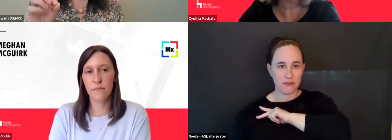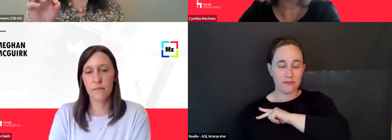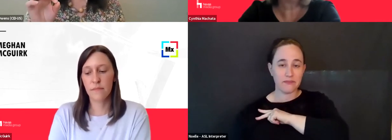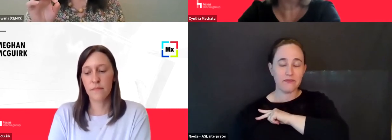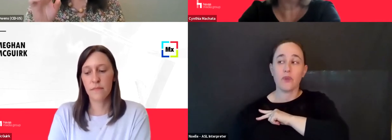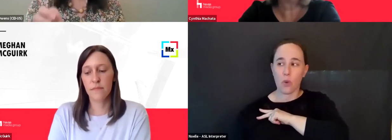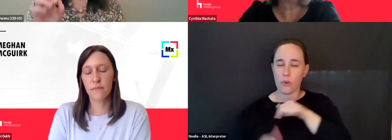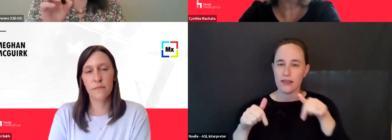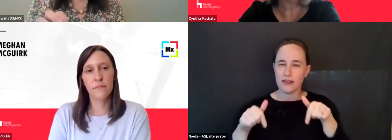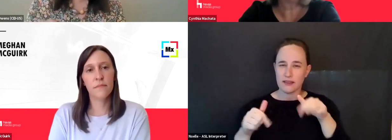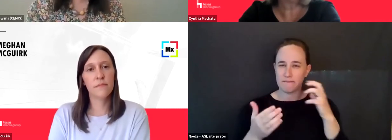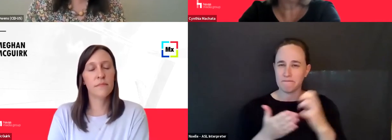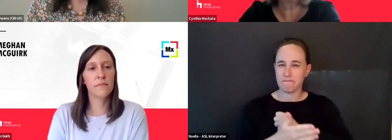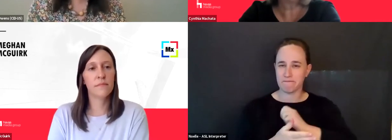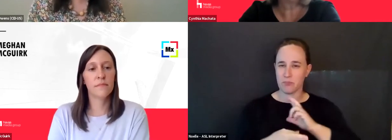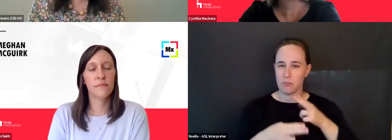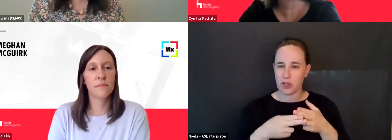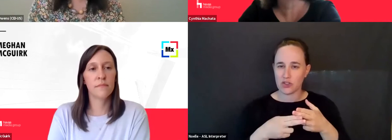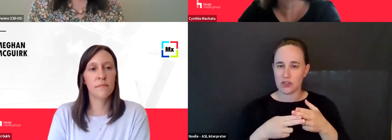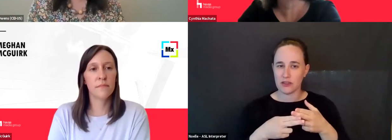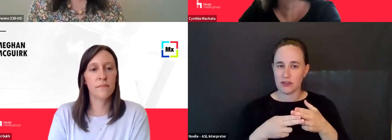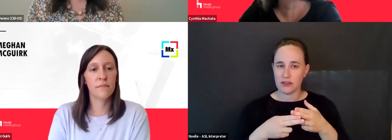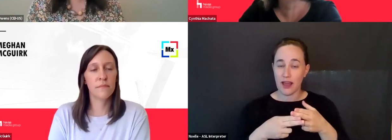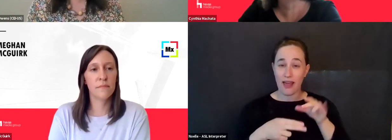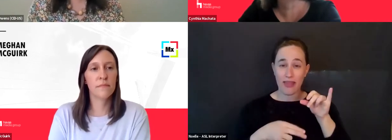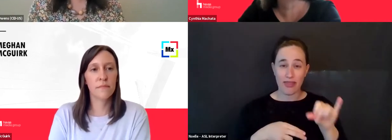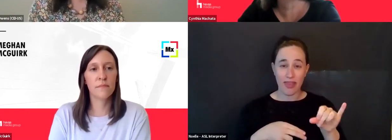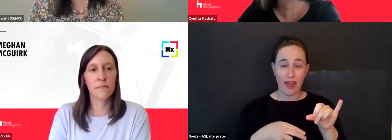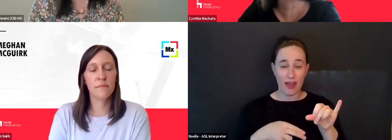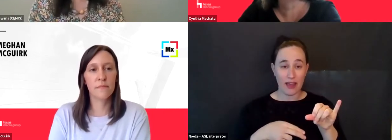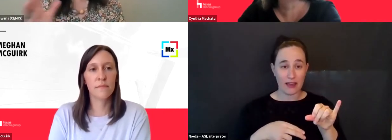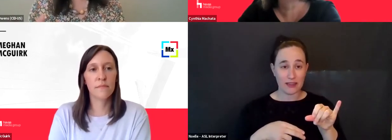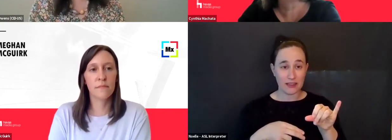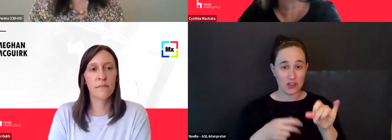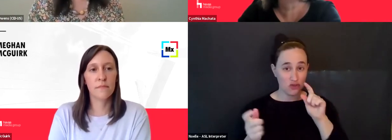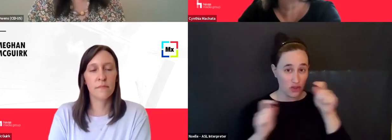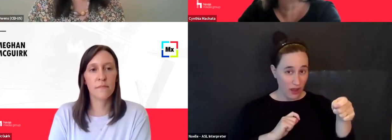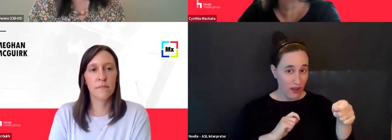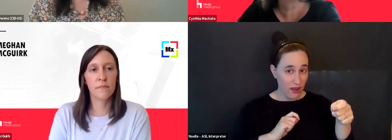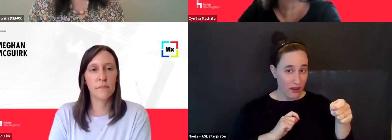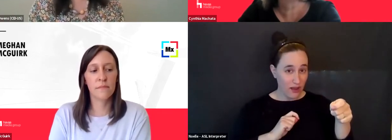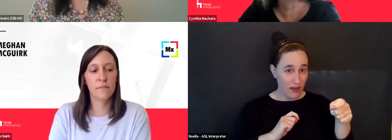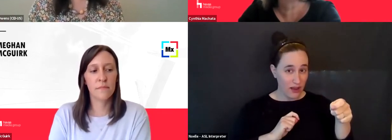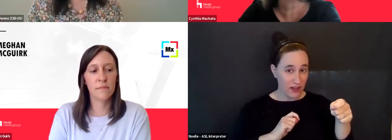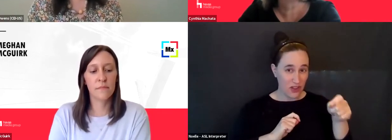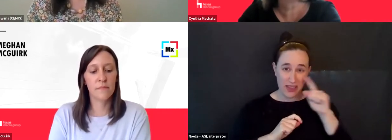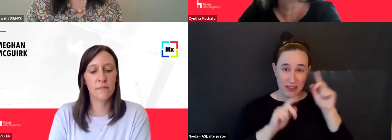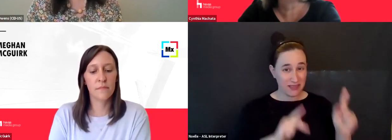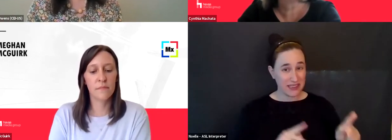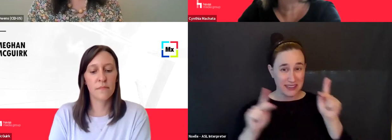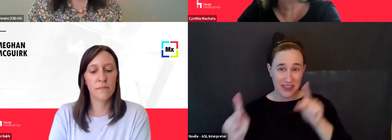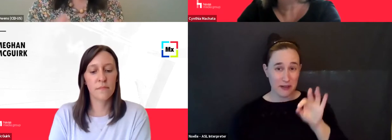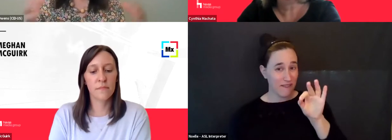this move that Google plans on making, I think is no different than what, but Facebook's been doing forever.